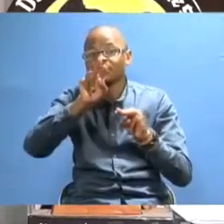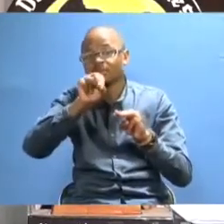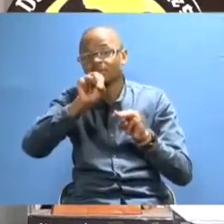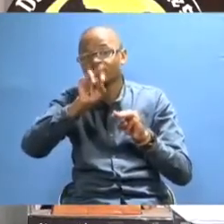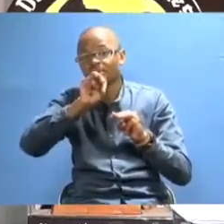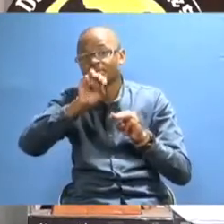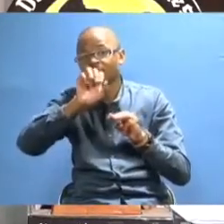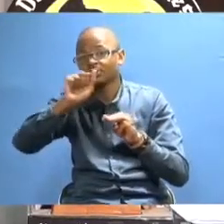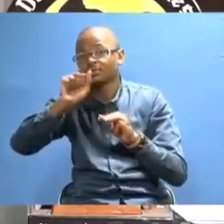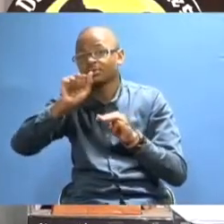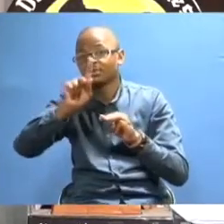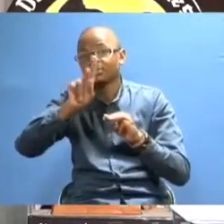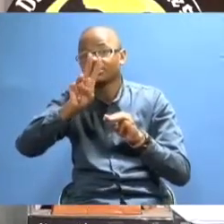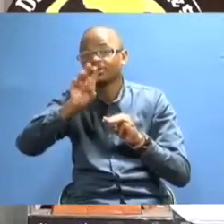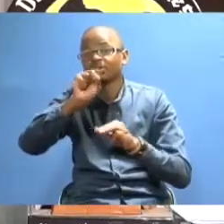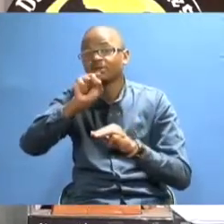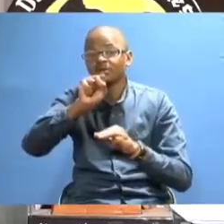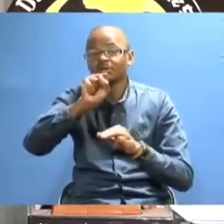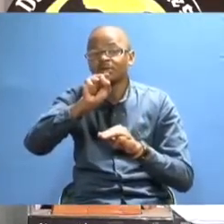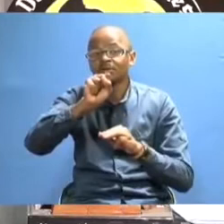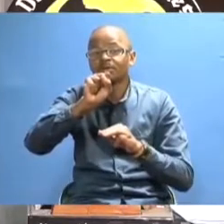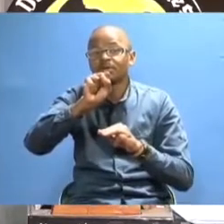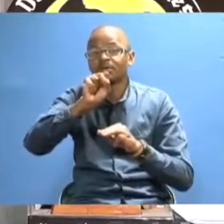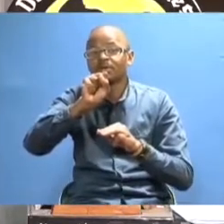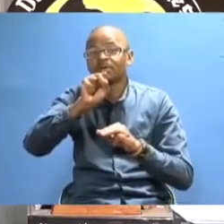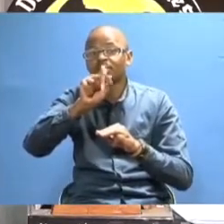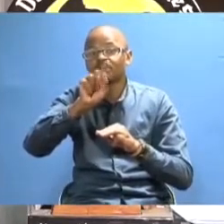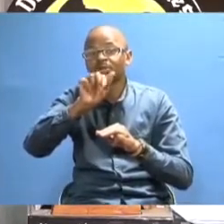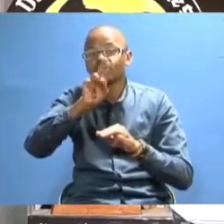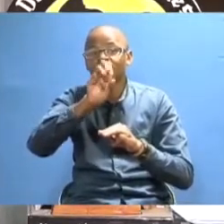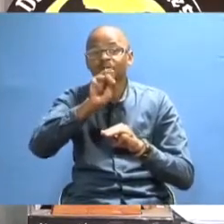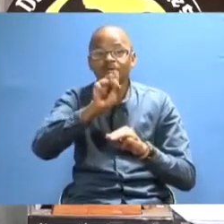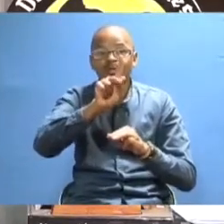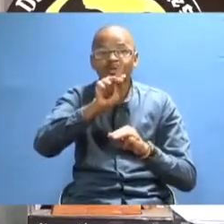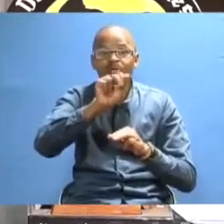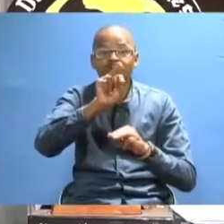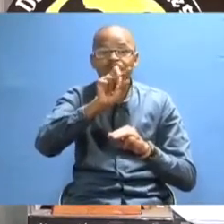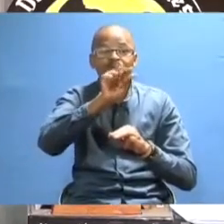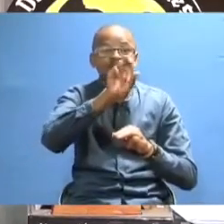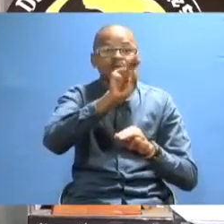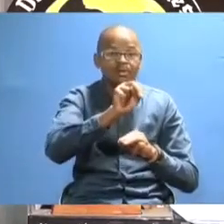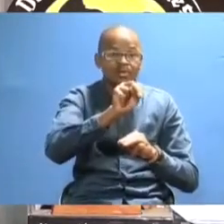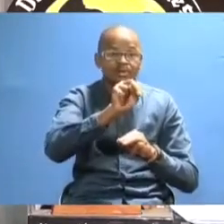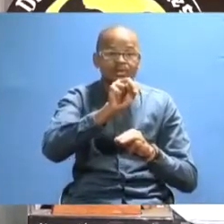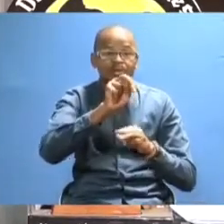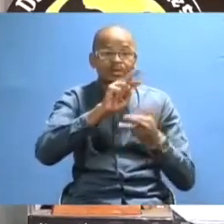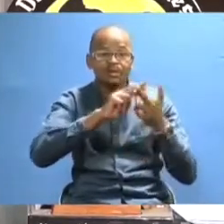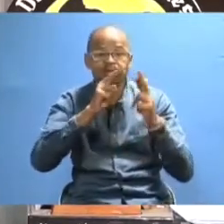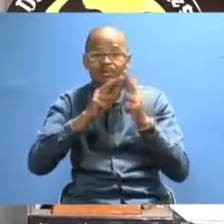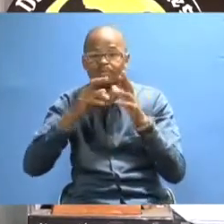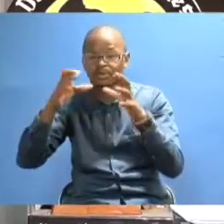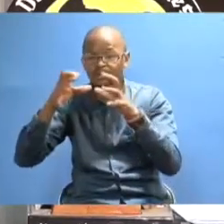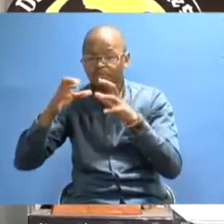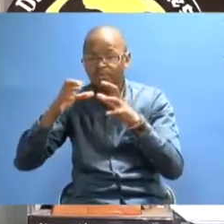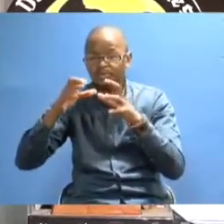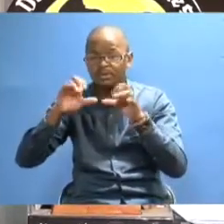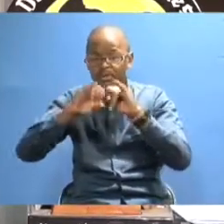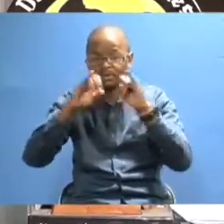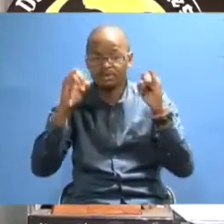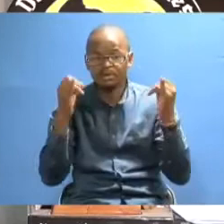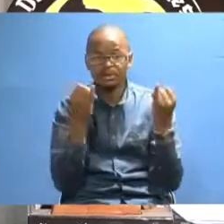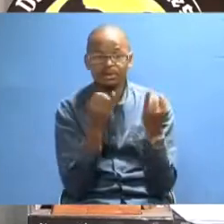NEMA, KWS, Water Towers, KenGen, United Nations agencies,